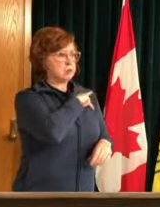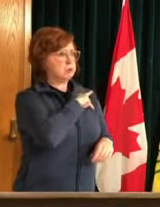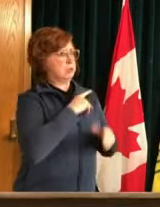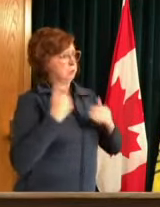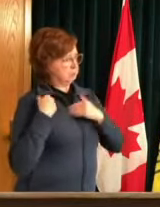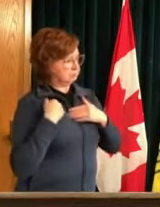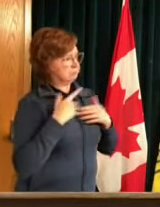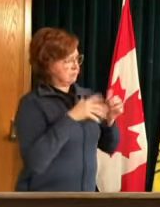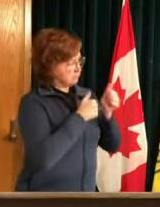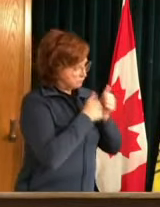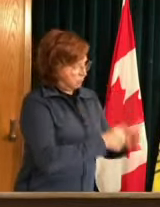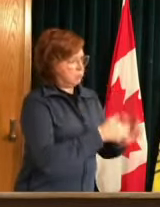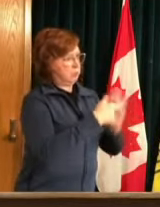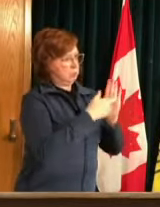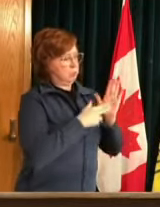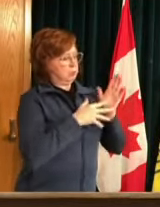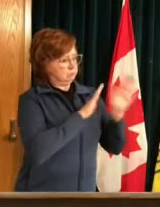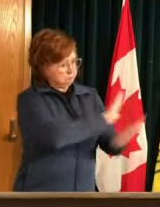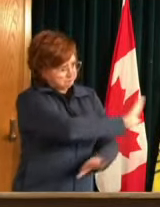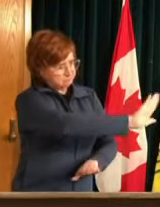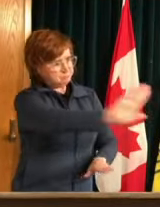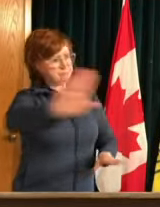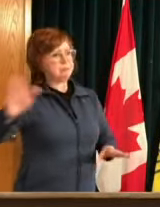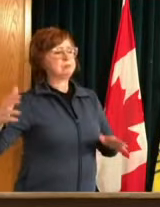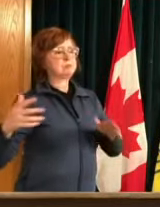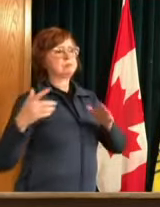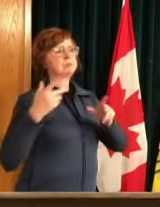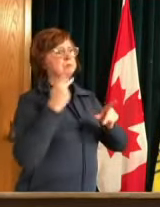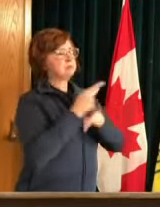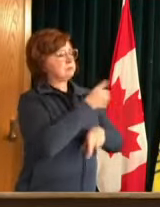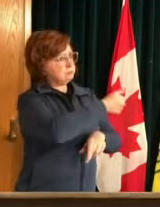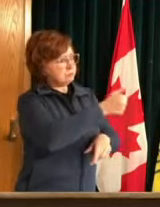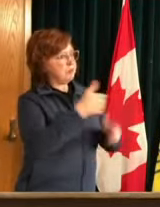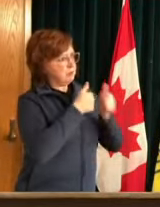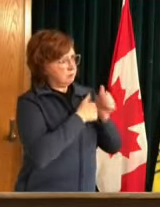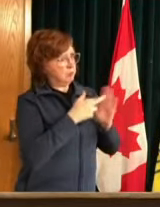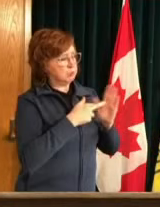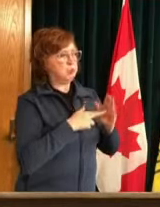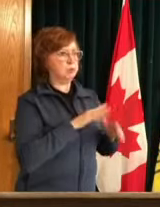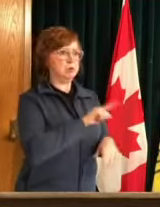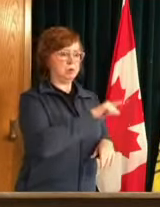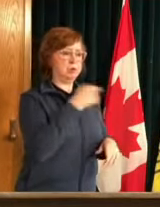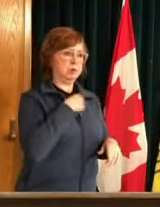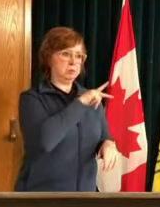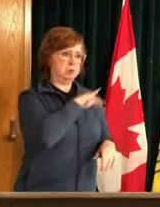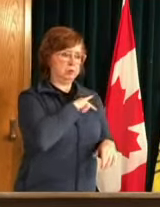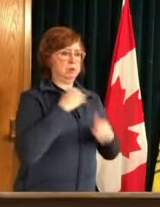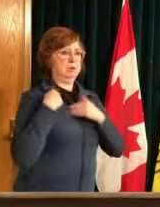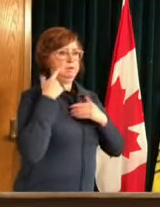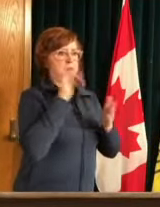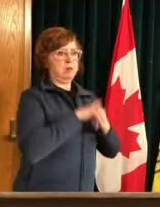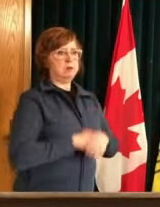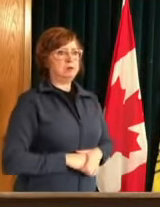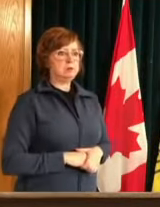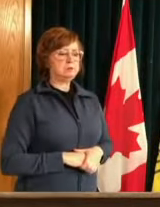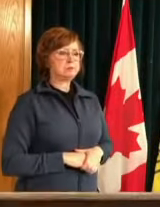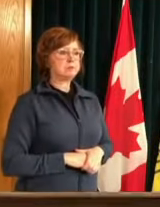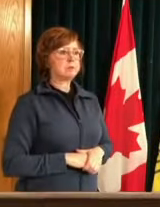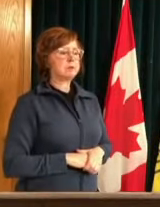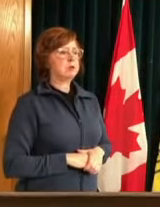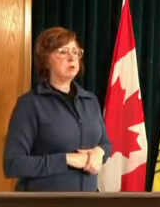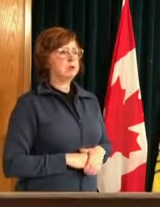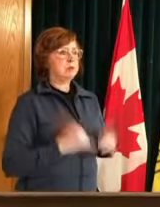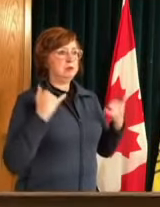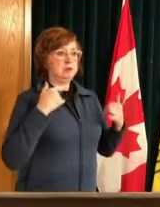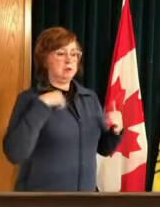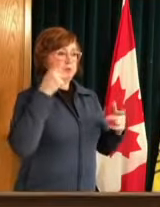they need to be personally responsible for their actions and so forth um with case rates remaining as high as they are